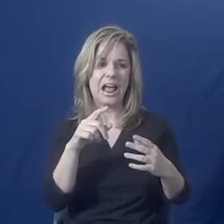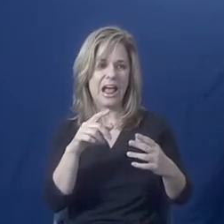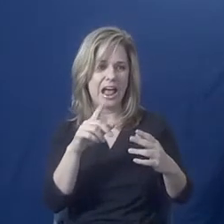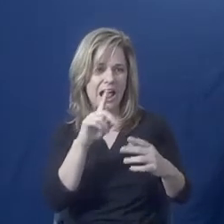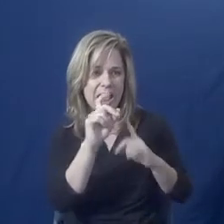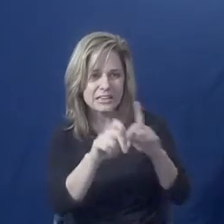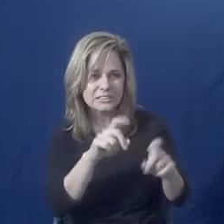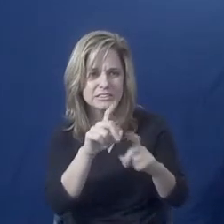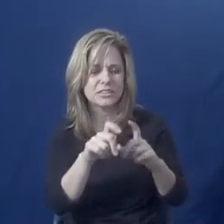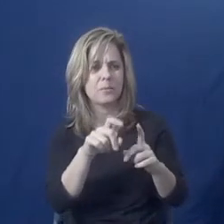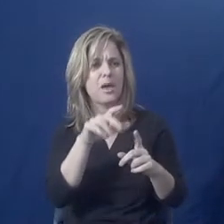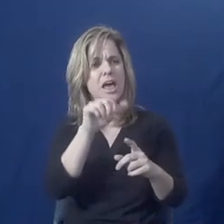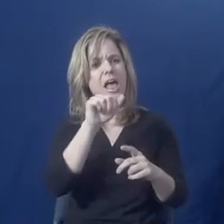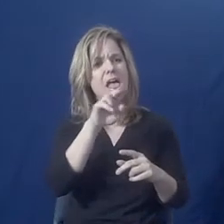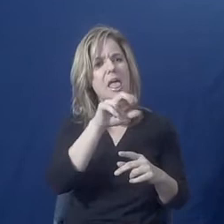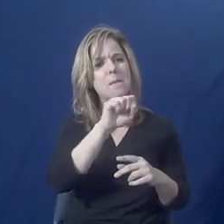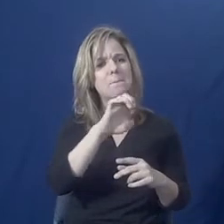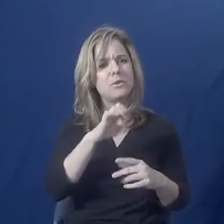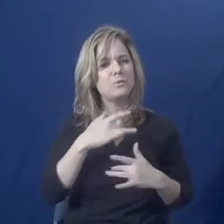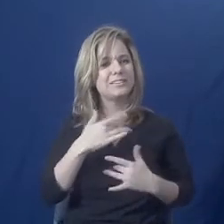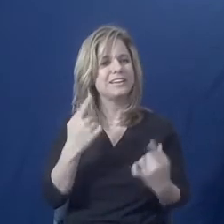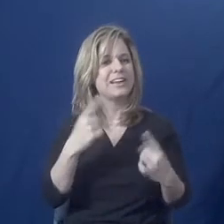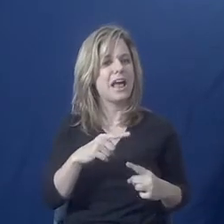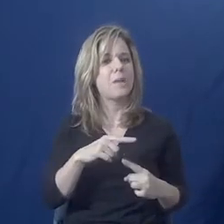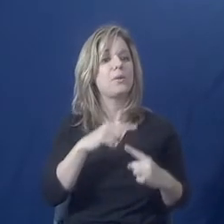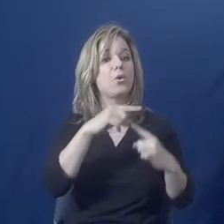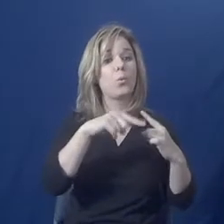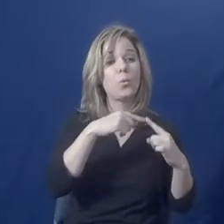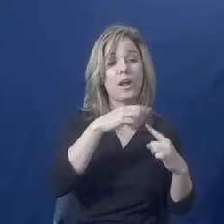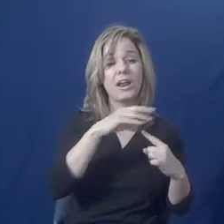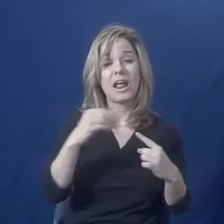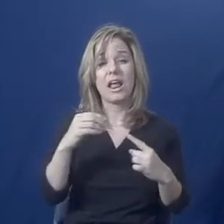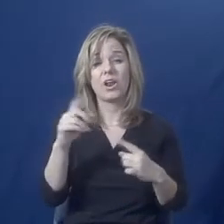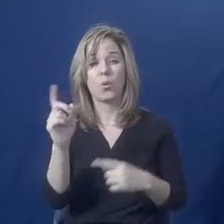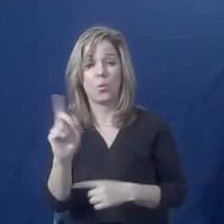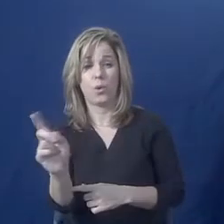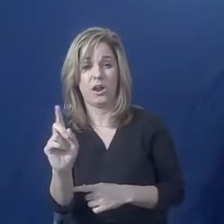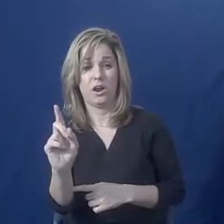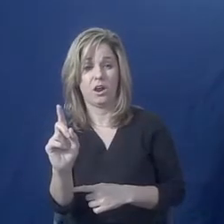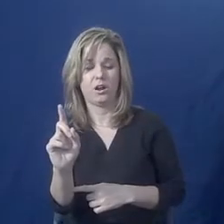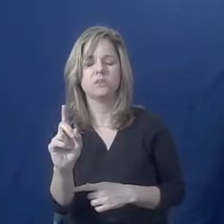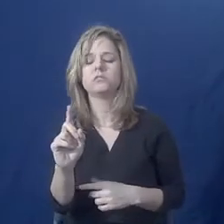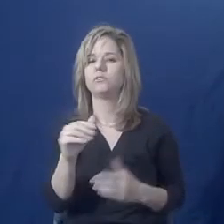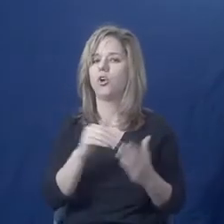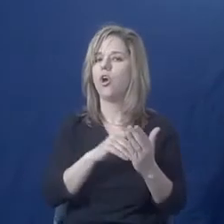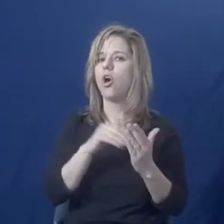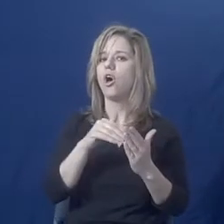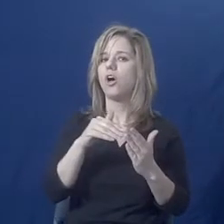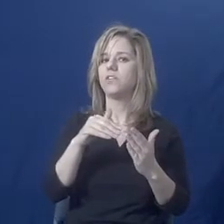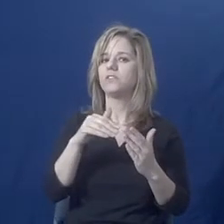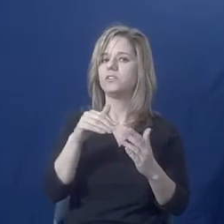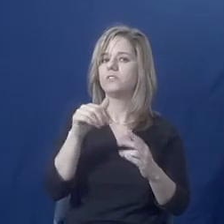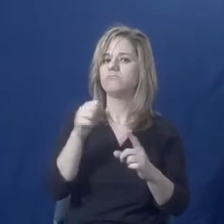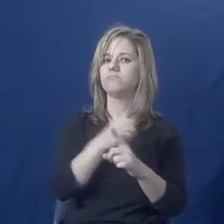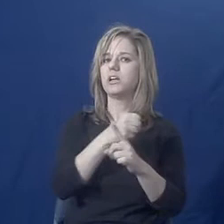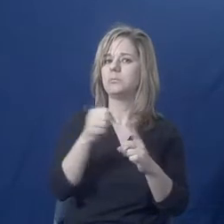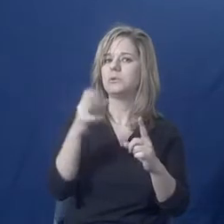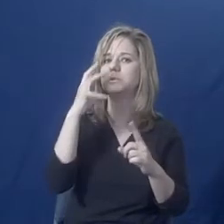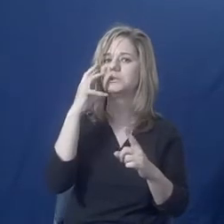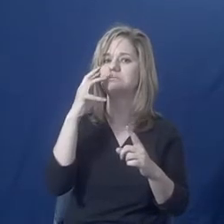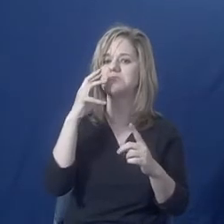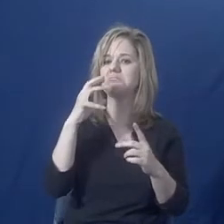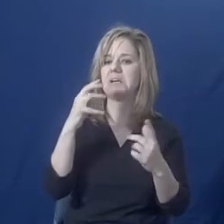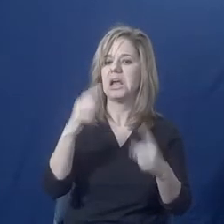often have patterns. And so if you can try to help the survivor establish